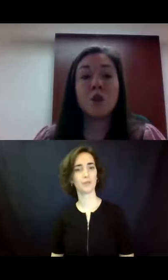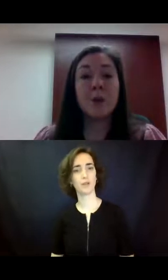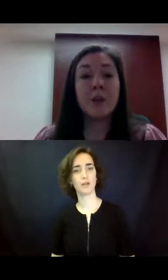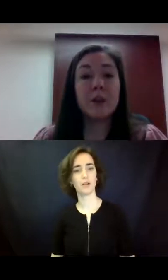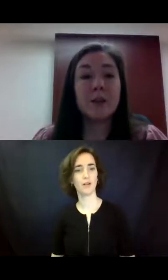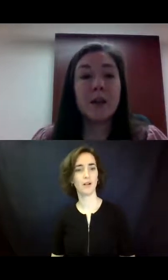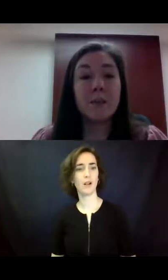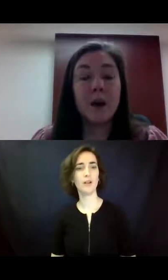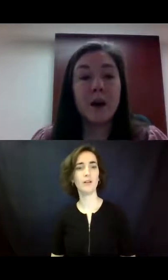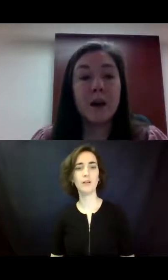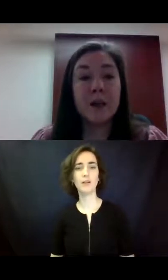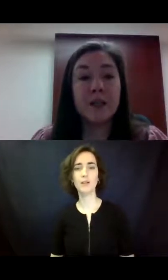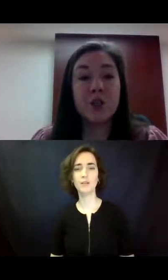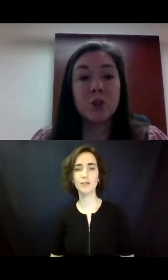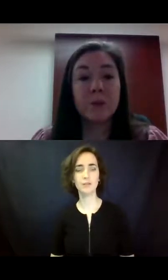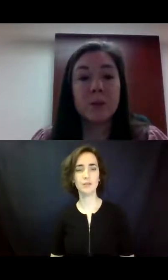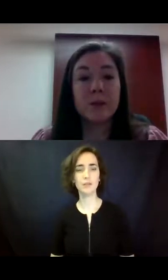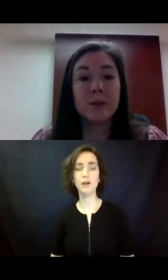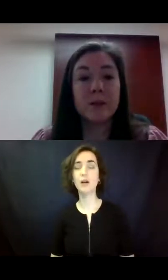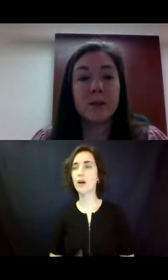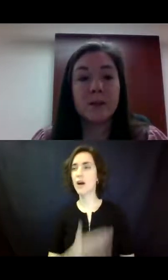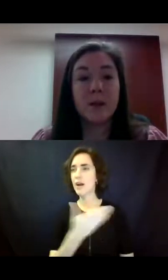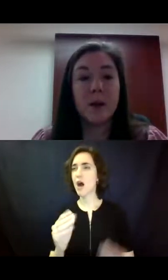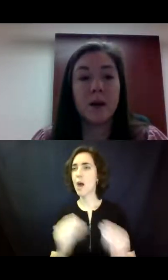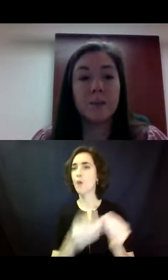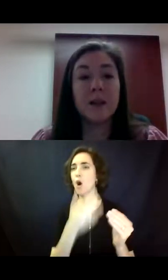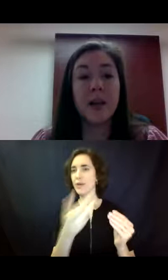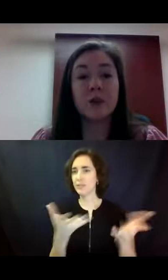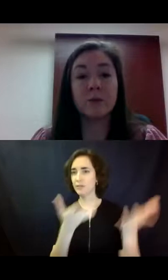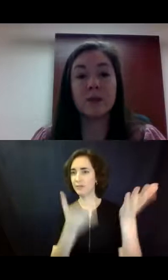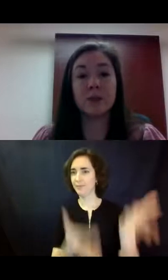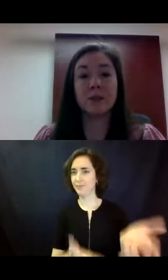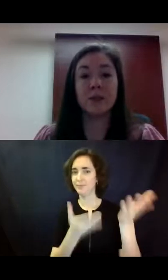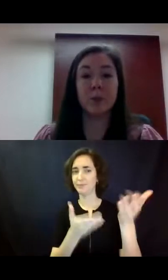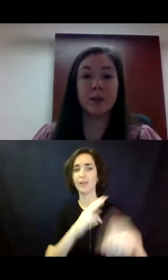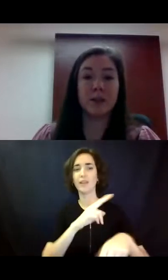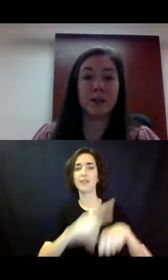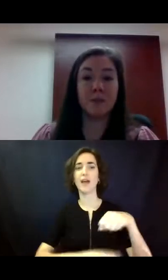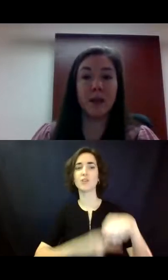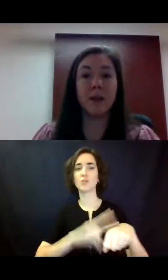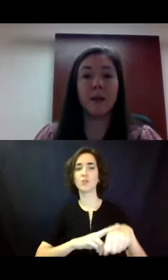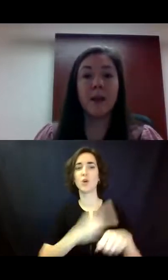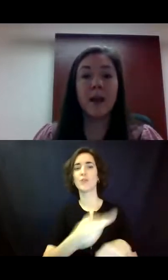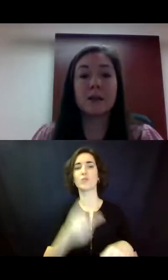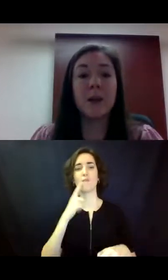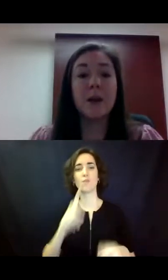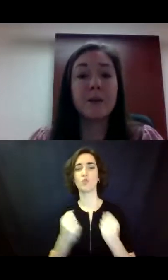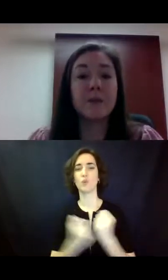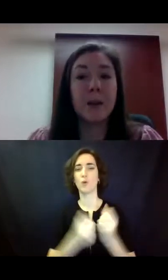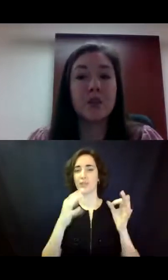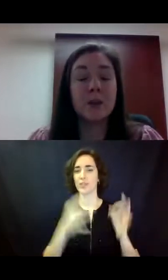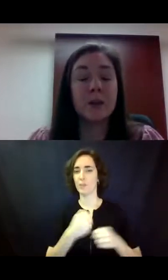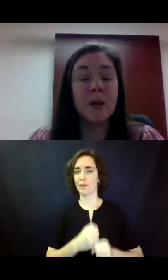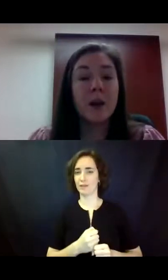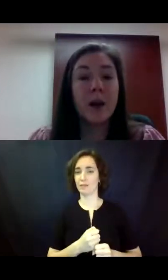So here are some, um, additional resources. Um, the national resource for supported decision-making has a lot of